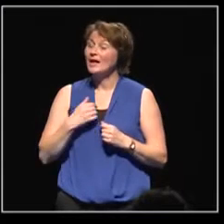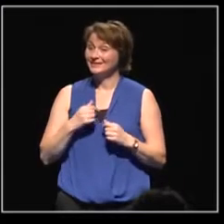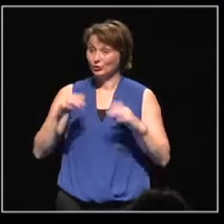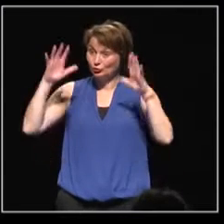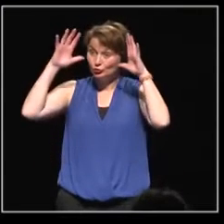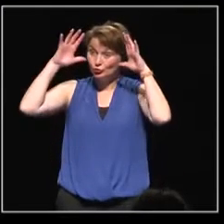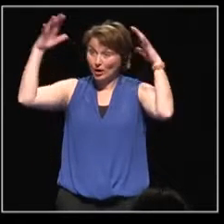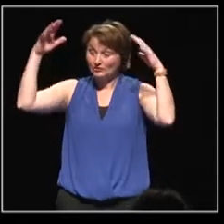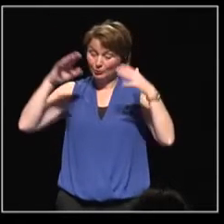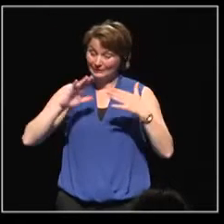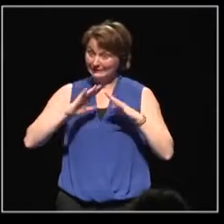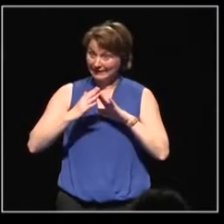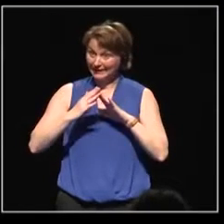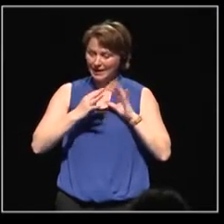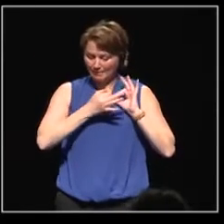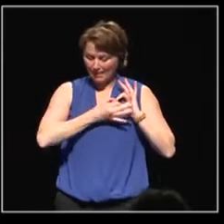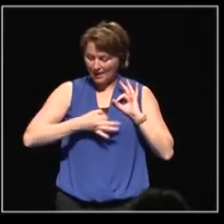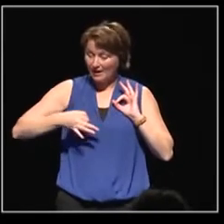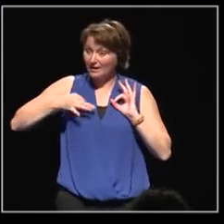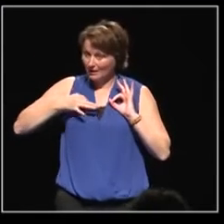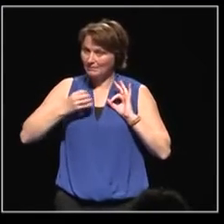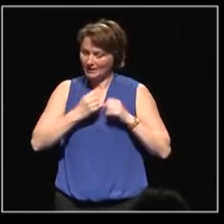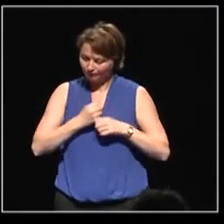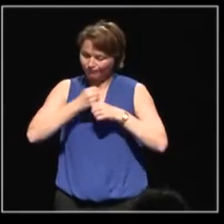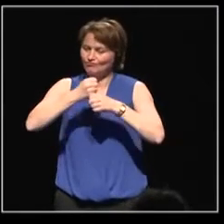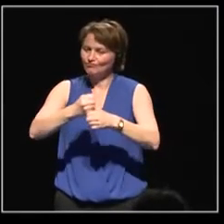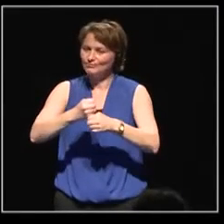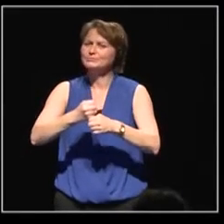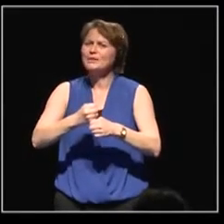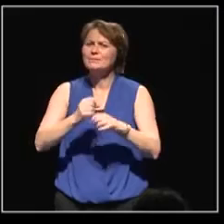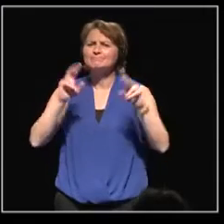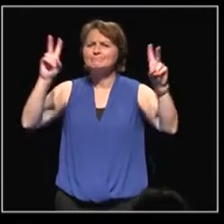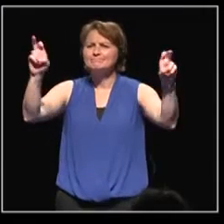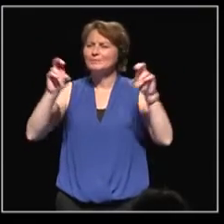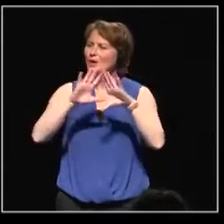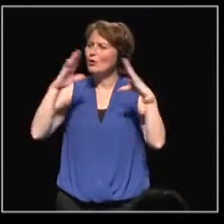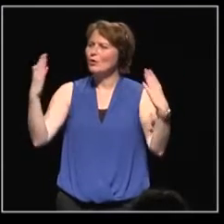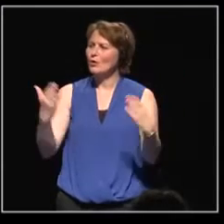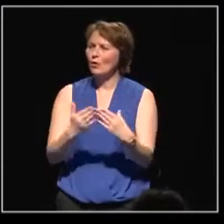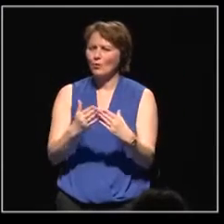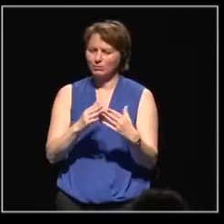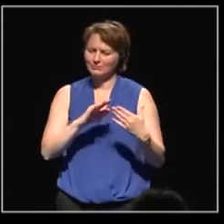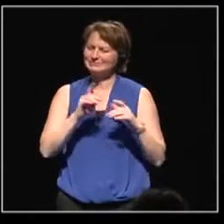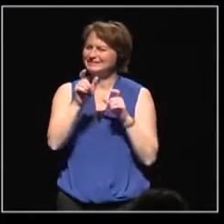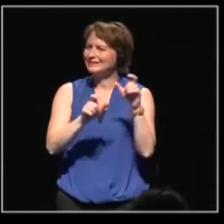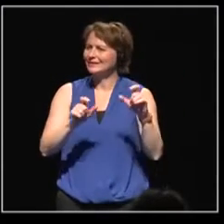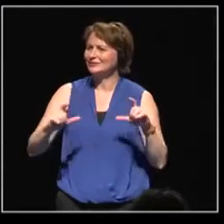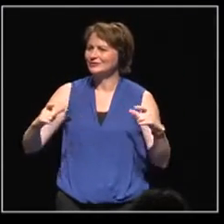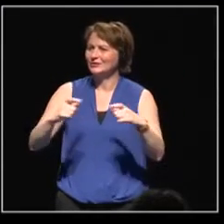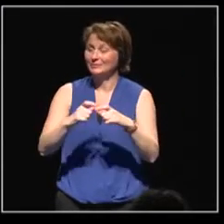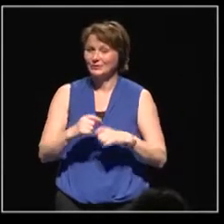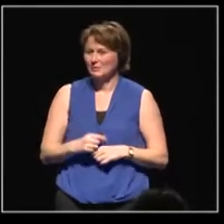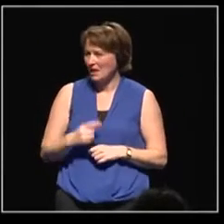Strasbourg to speak to you about global citizenship. I think I'm the only one amongst this